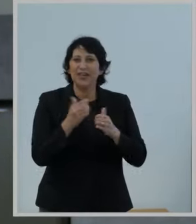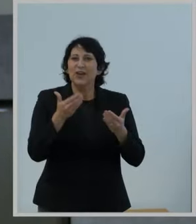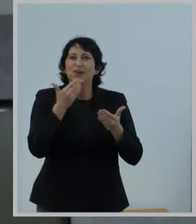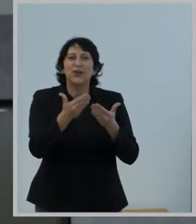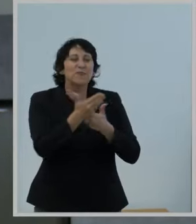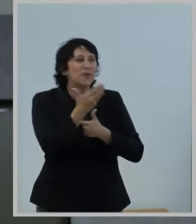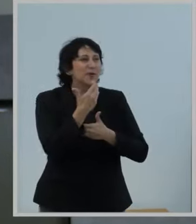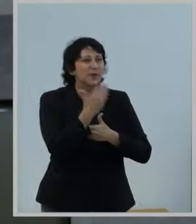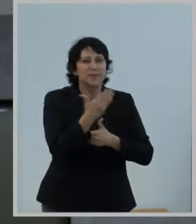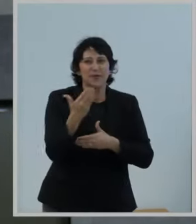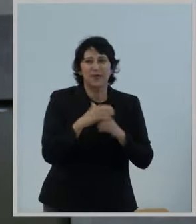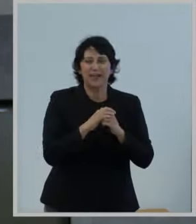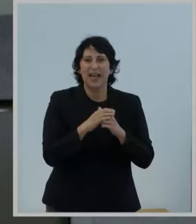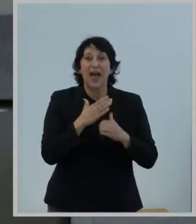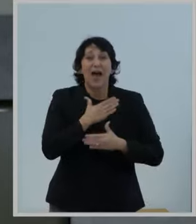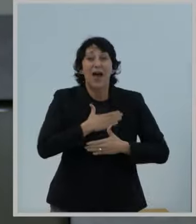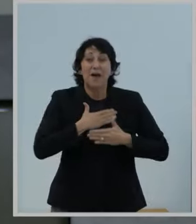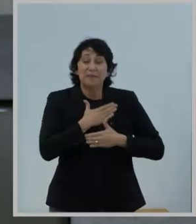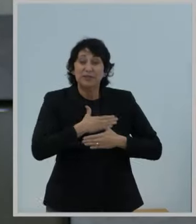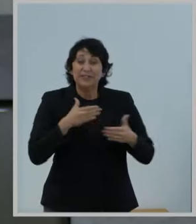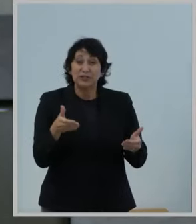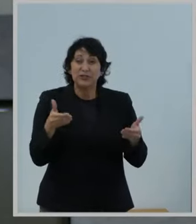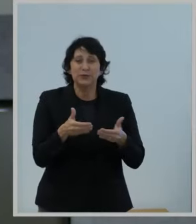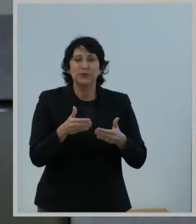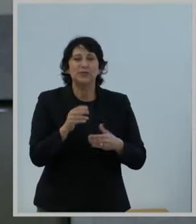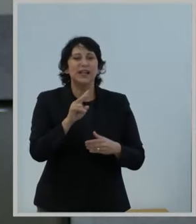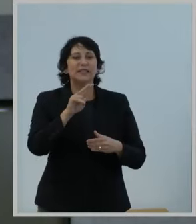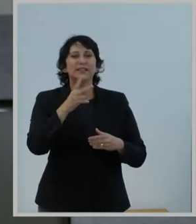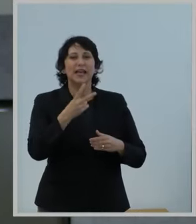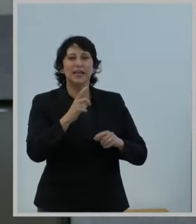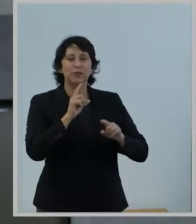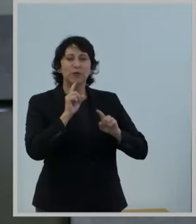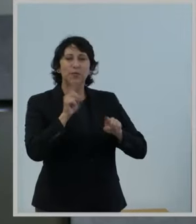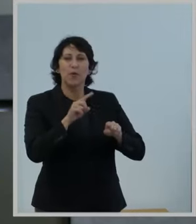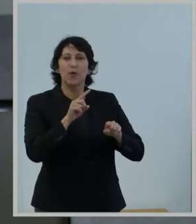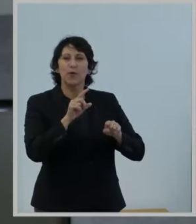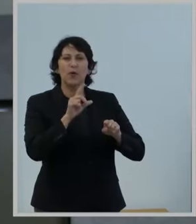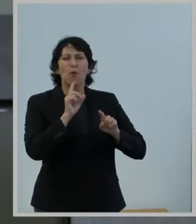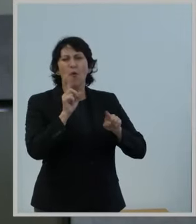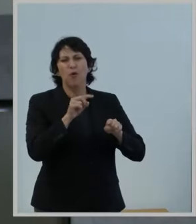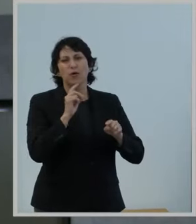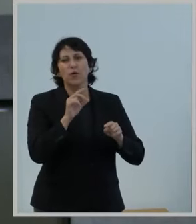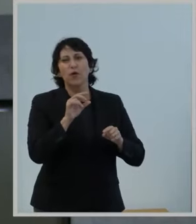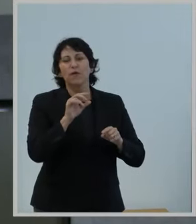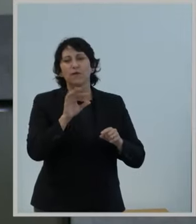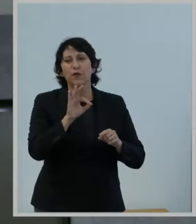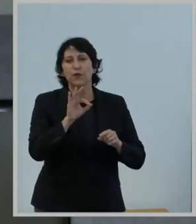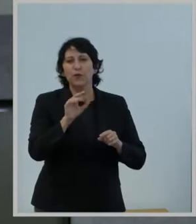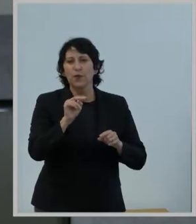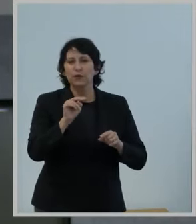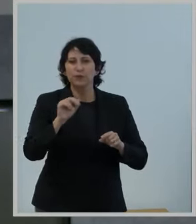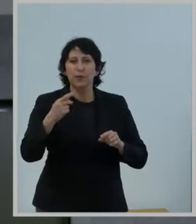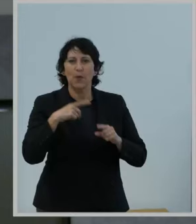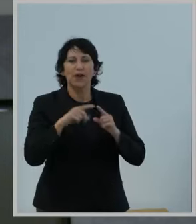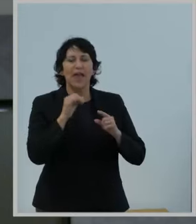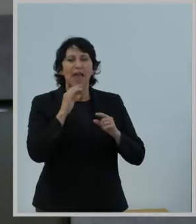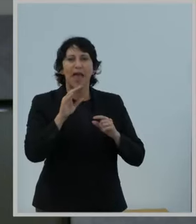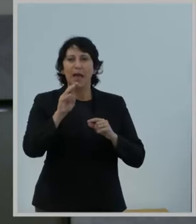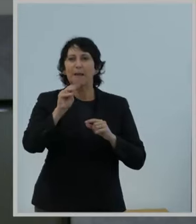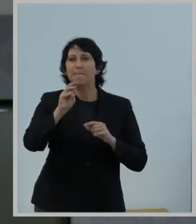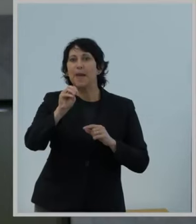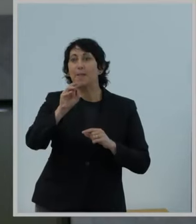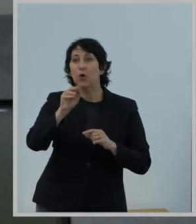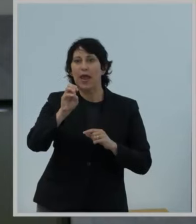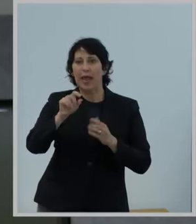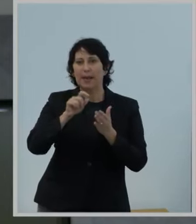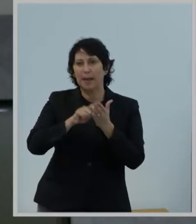Commissioners. I'm pleased to introduce a second report in order, second further notice of proposed rulemaking, and memorandum opinion in order